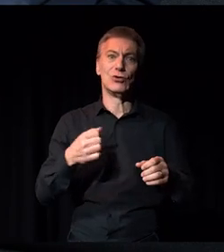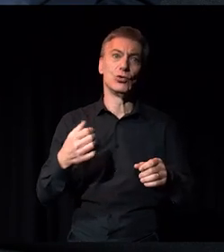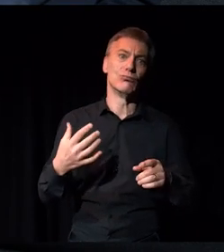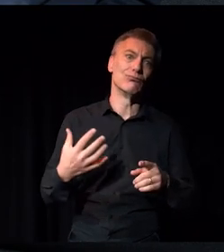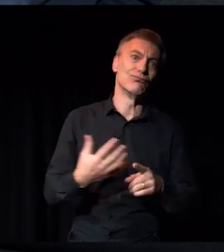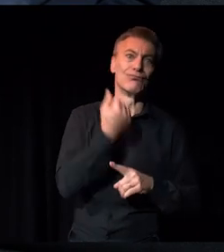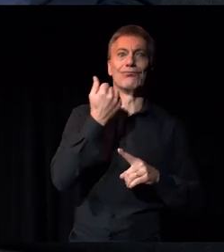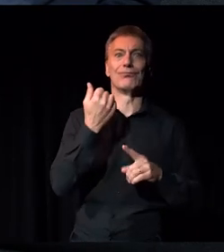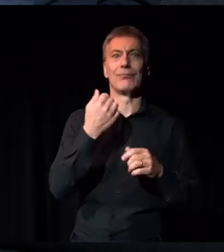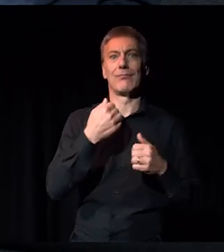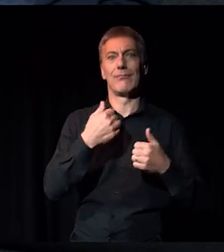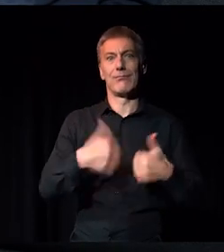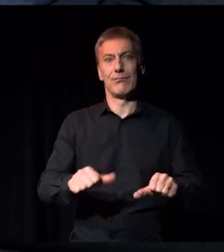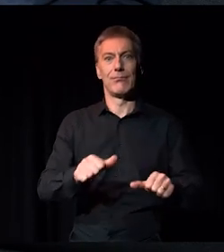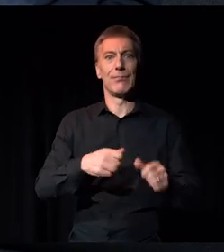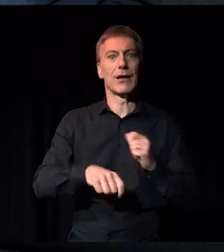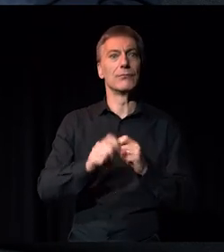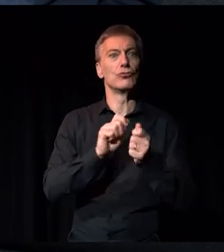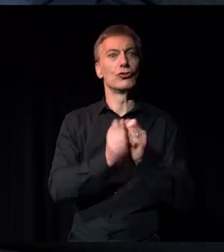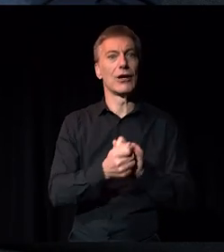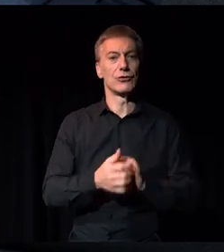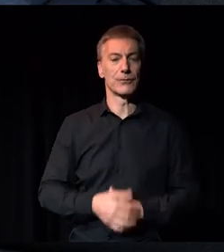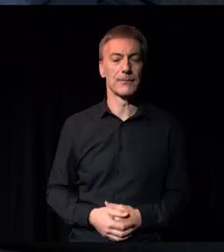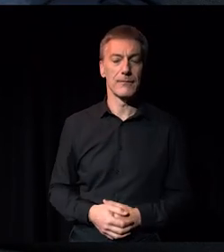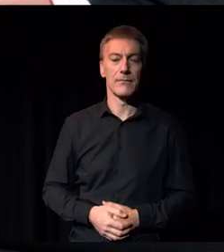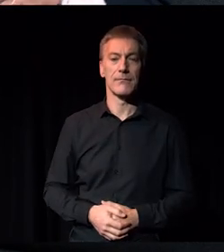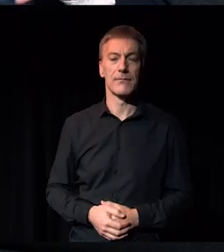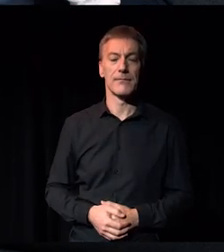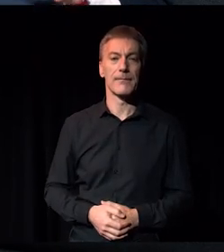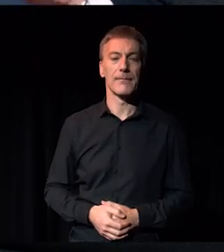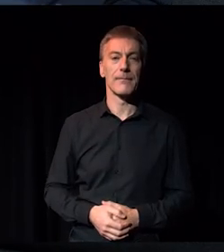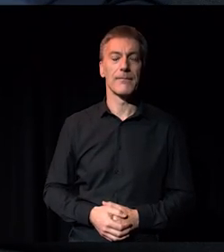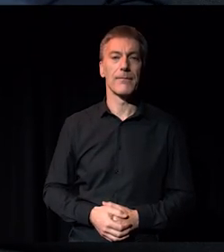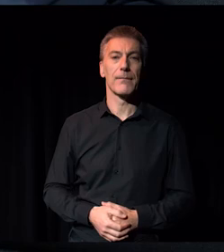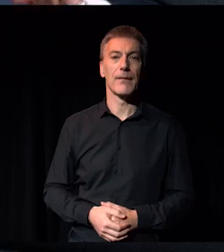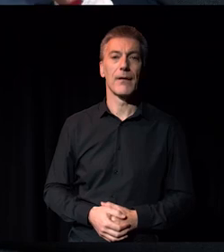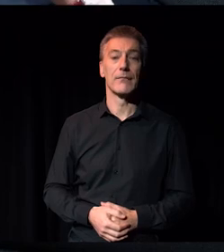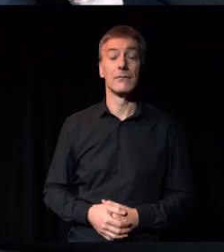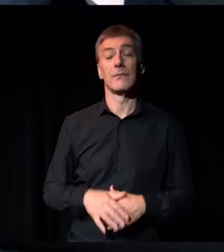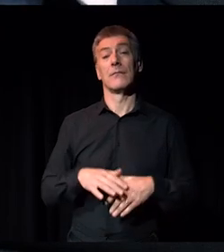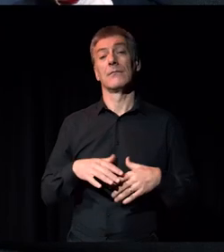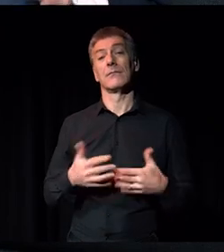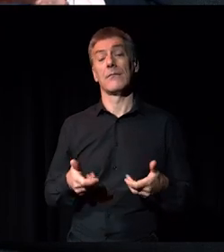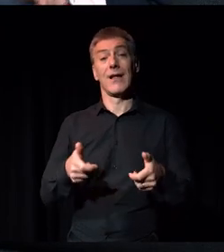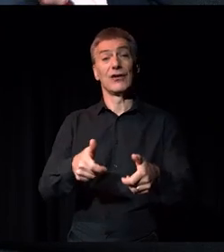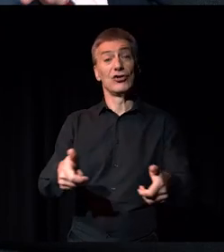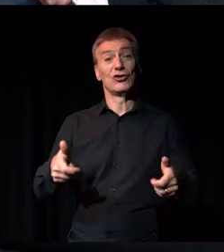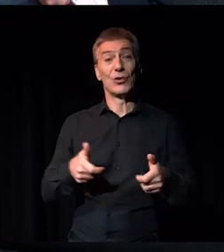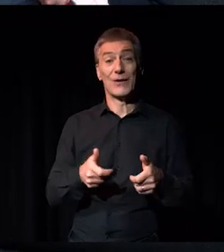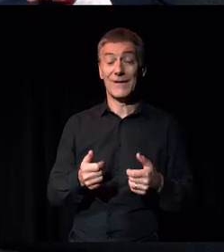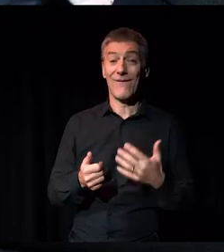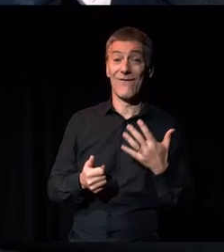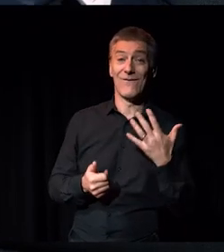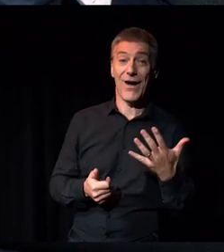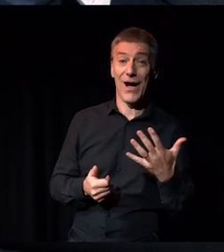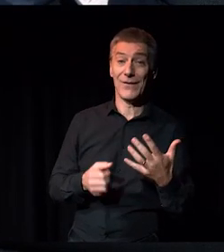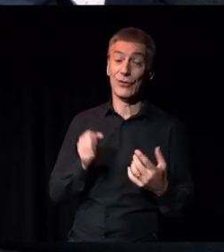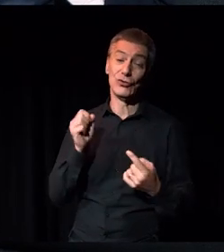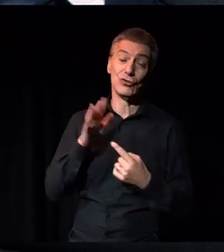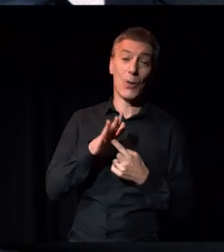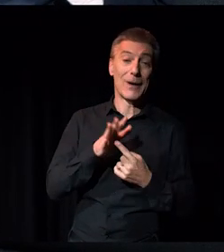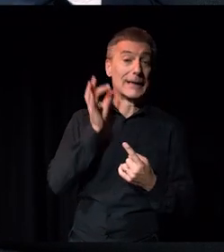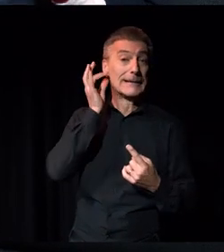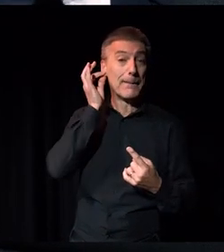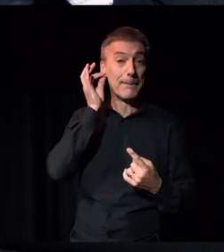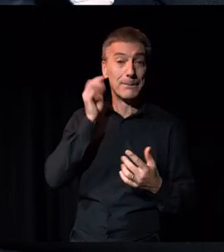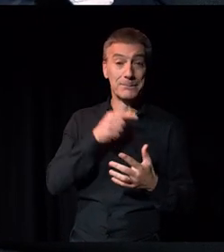to make meaningful change actually are. Yeah. Well, we've got in the toolkit our five top tips so that if